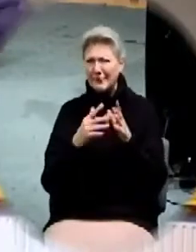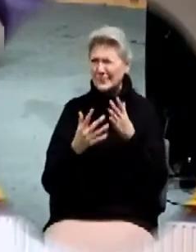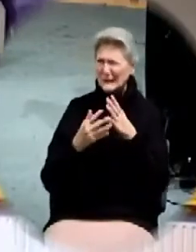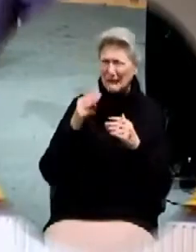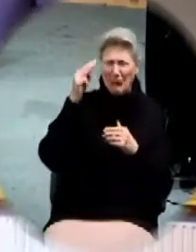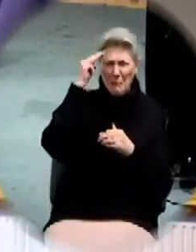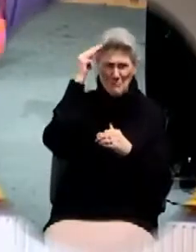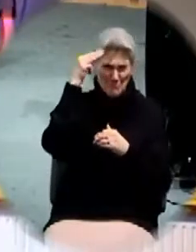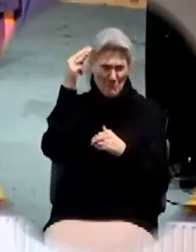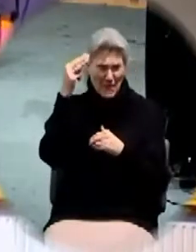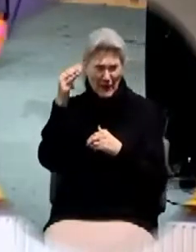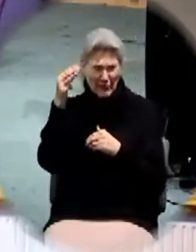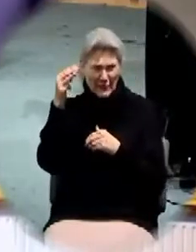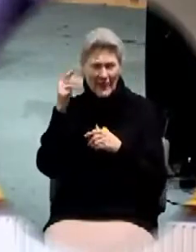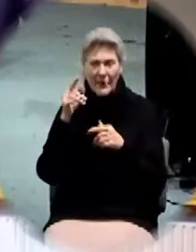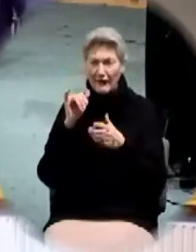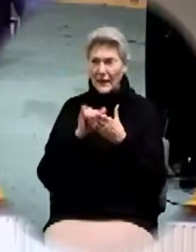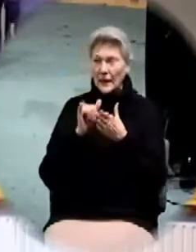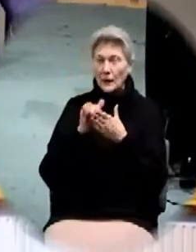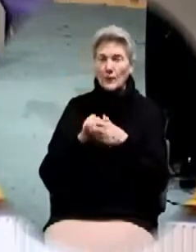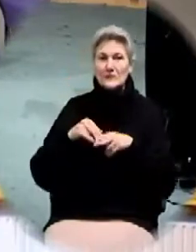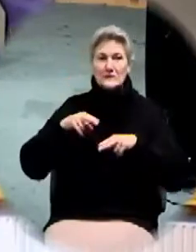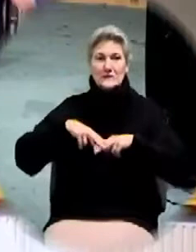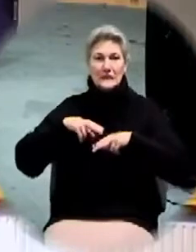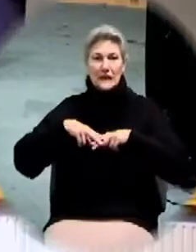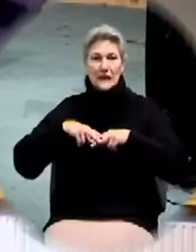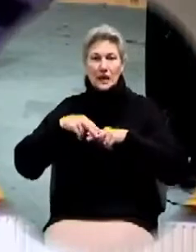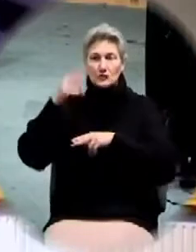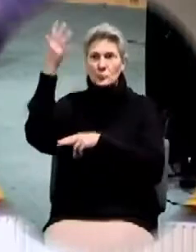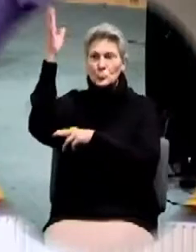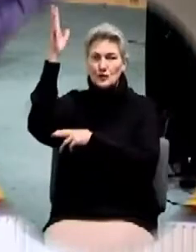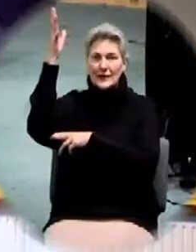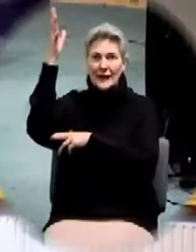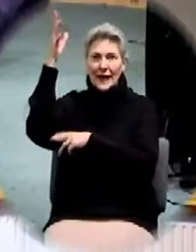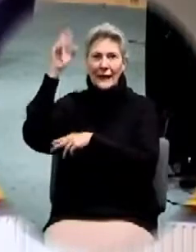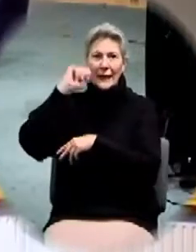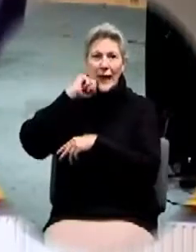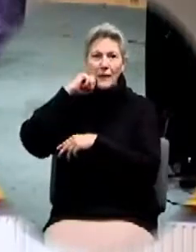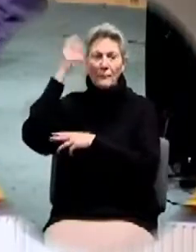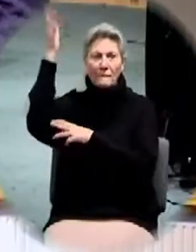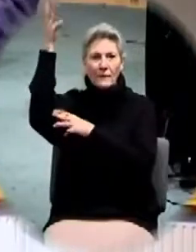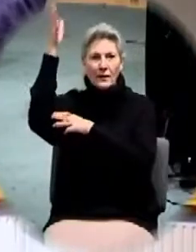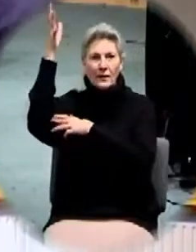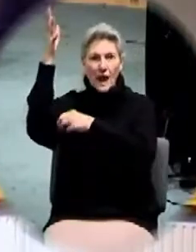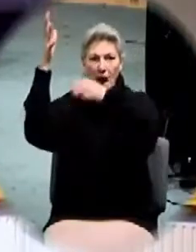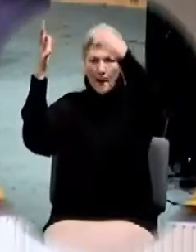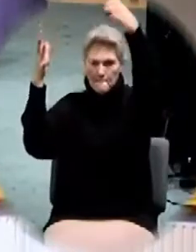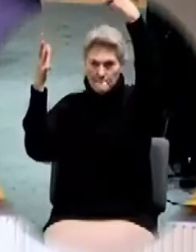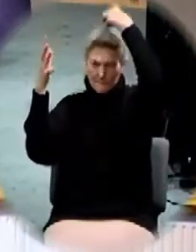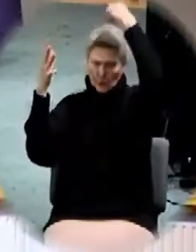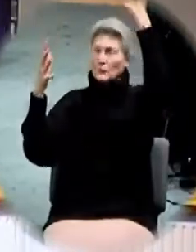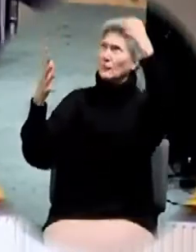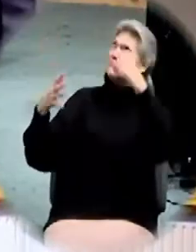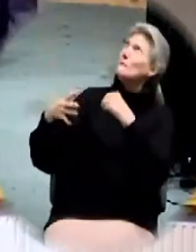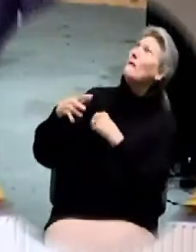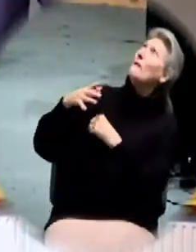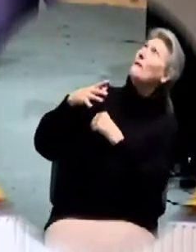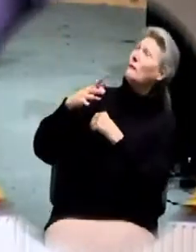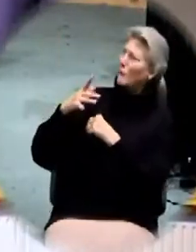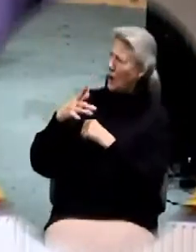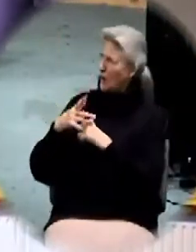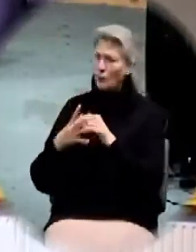an urban legend, that he was sitting under a tree and an apple fell out of the tree and hit him on the head. And he went, whoa, gravity.